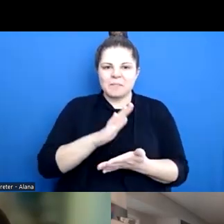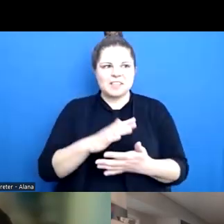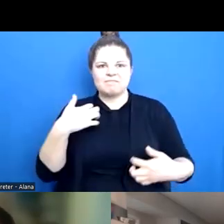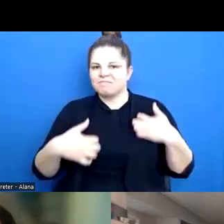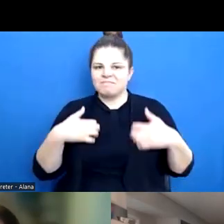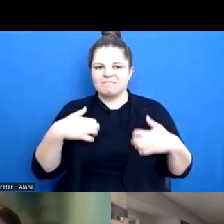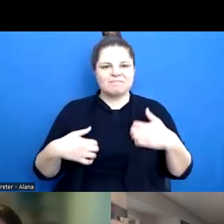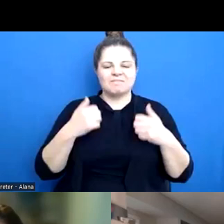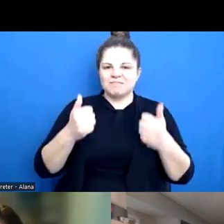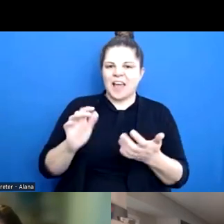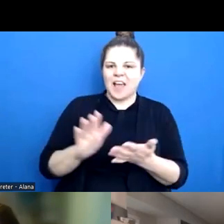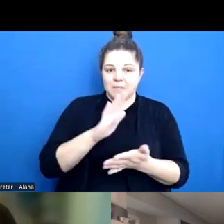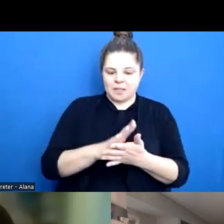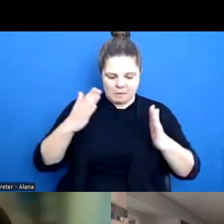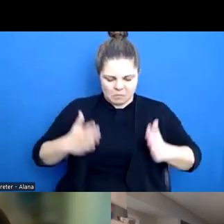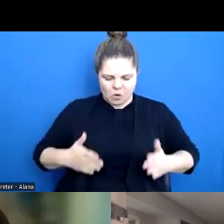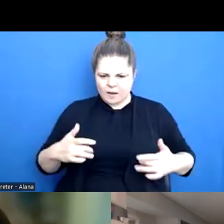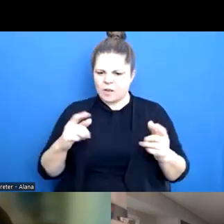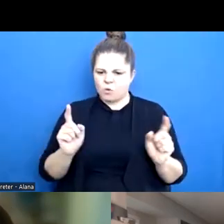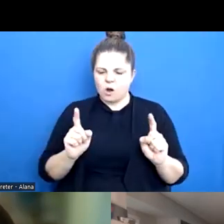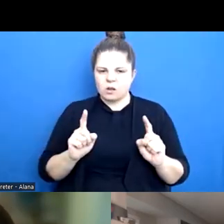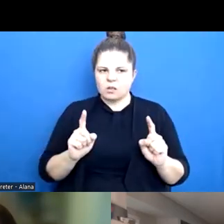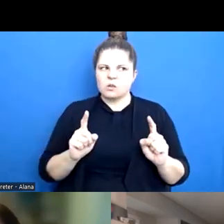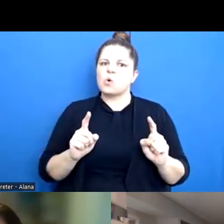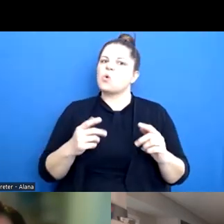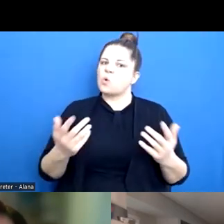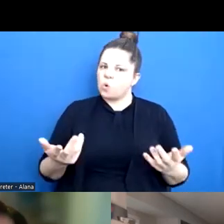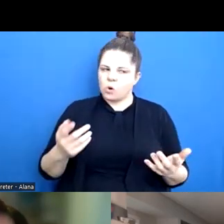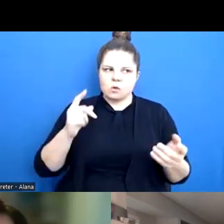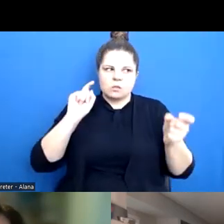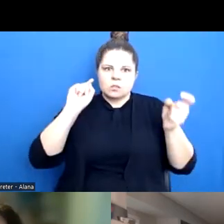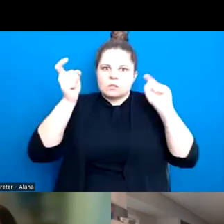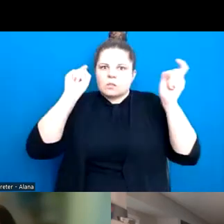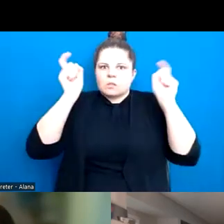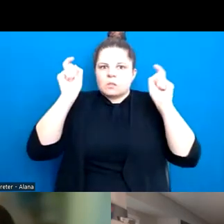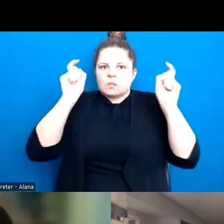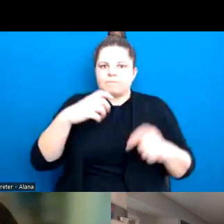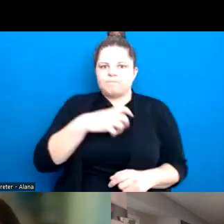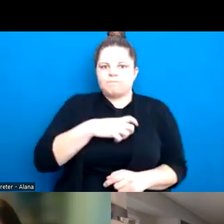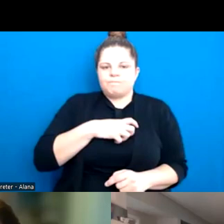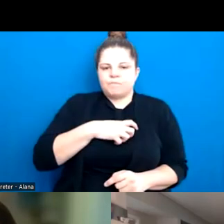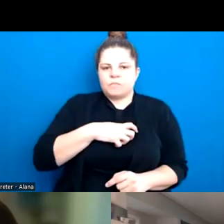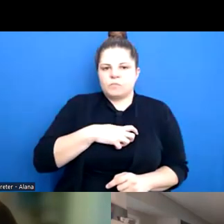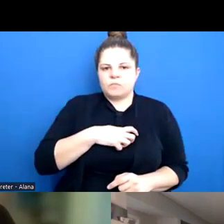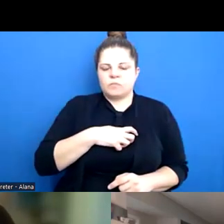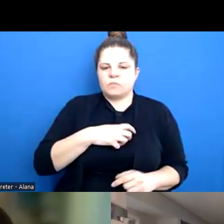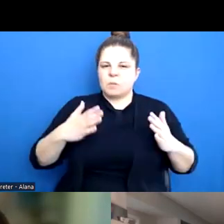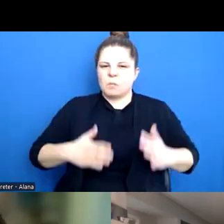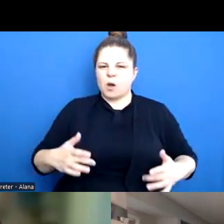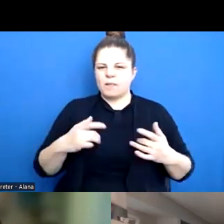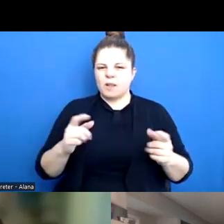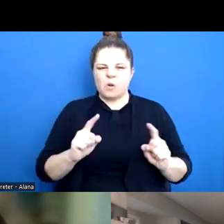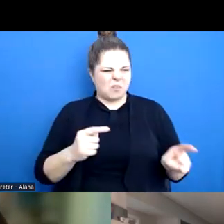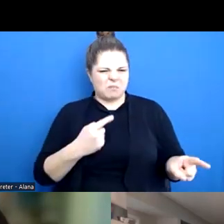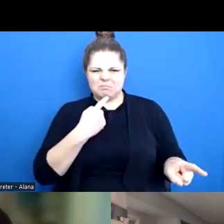and euphoria, but also what happens when we're anxious, when we're a bit scared, when we just feel a little bit disgusted with something